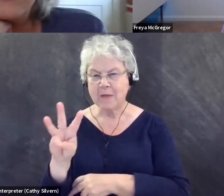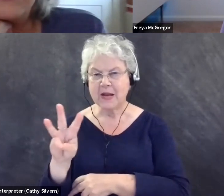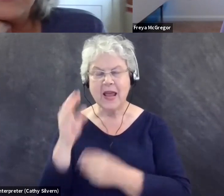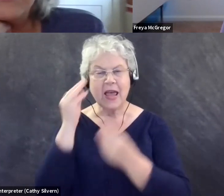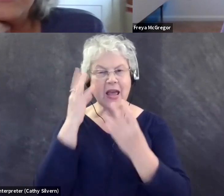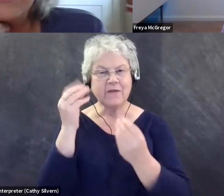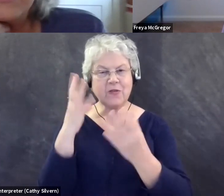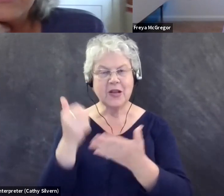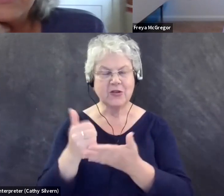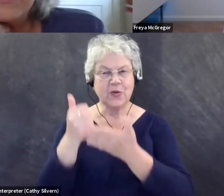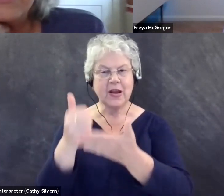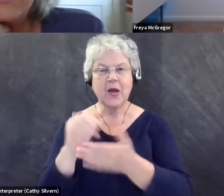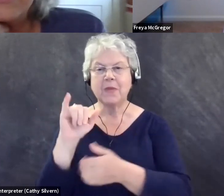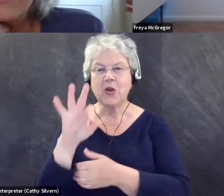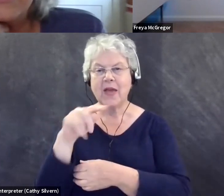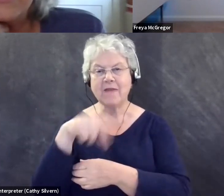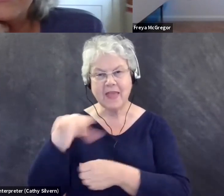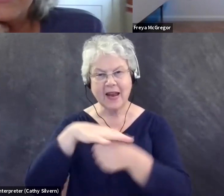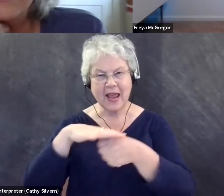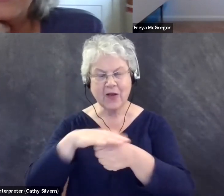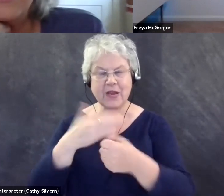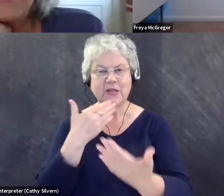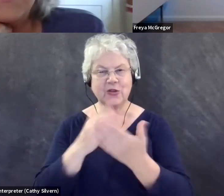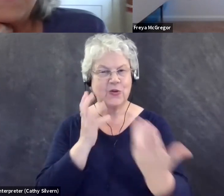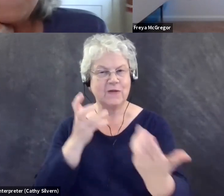you to determine if a preserve is a good fit for you?